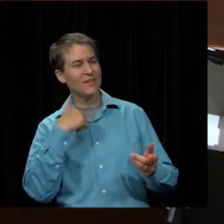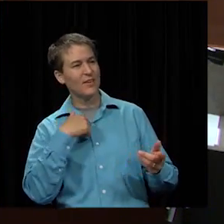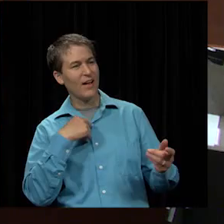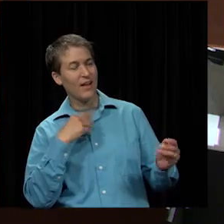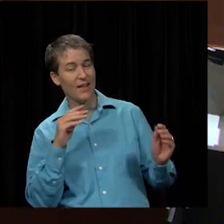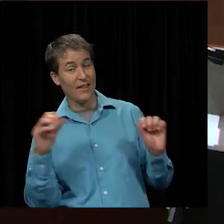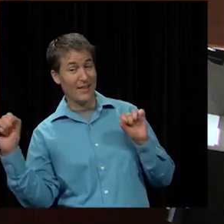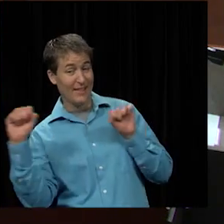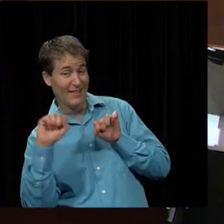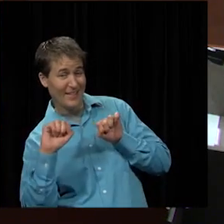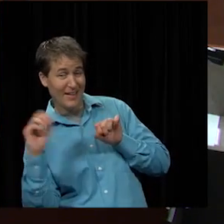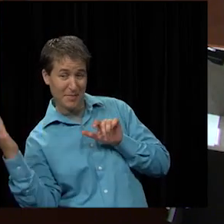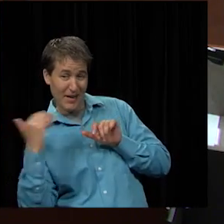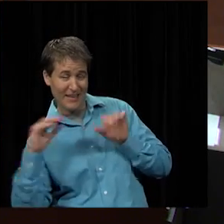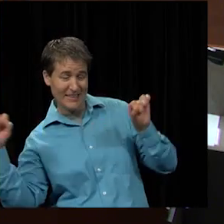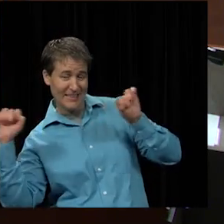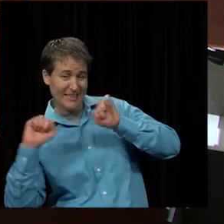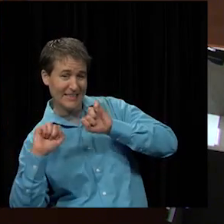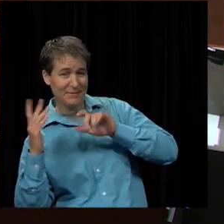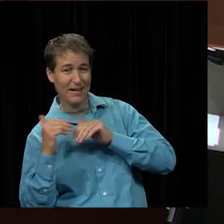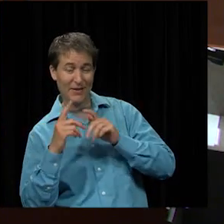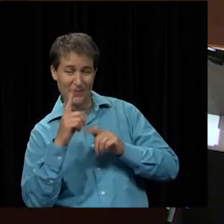lean in. You ready? You ready?